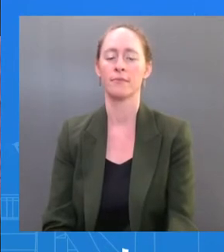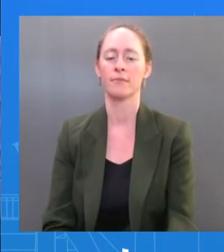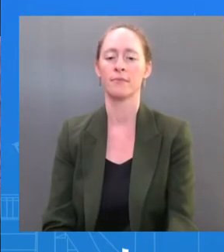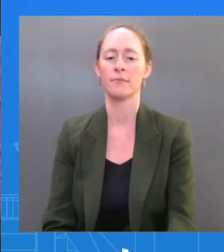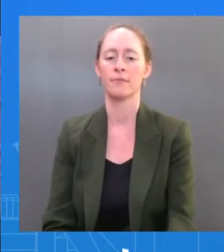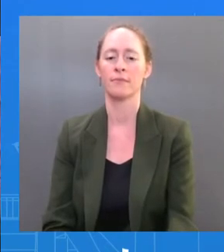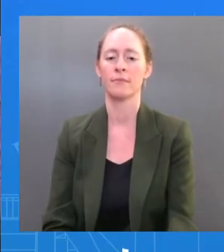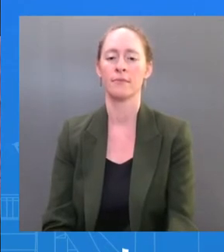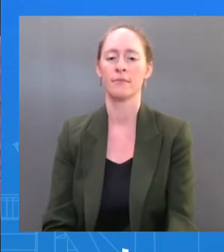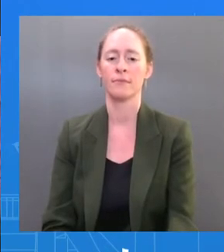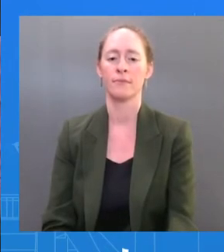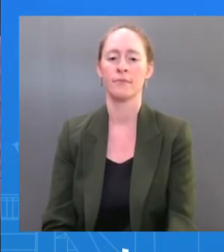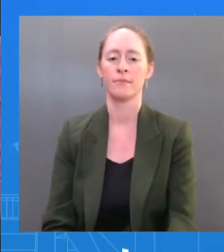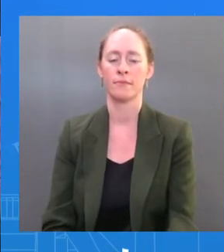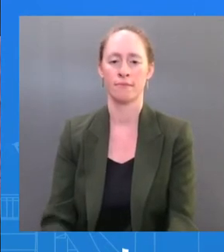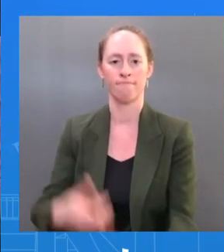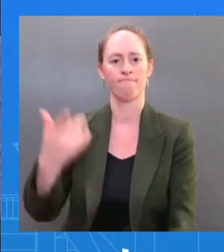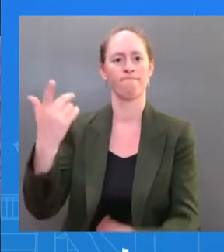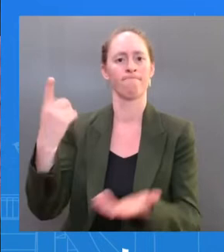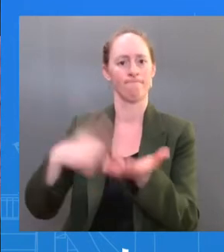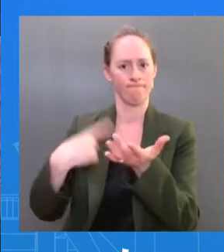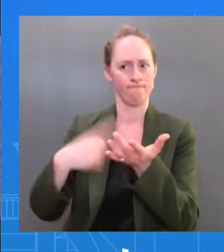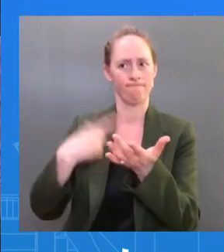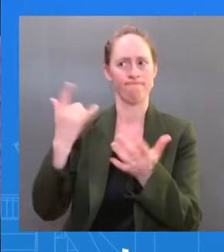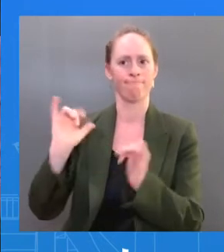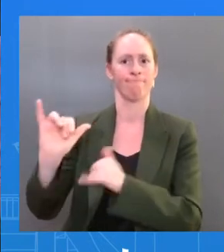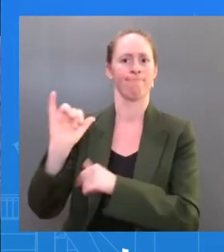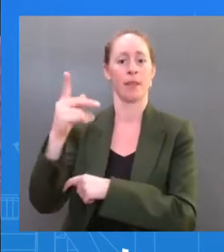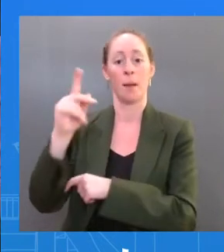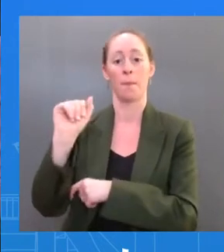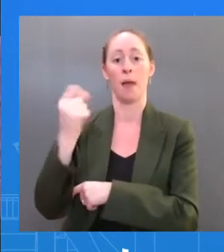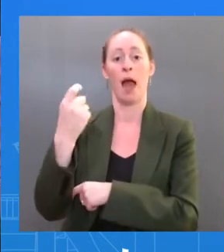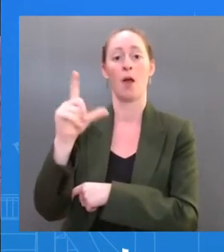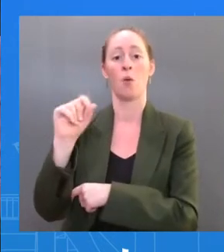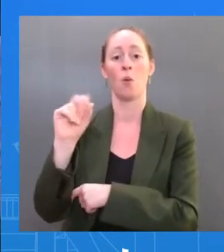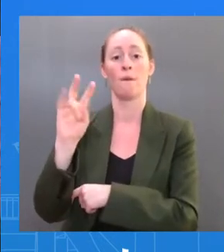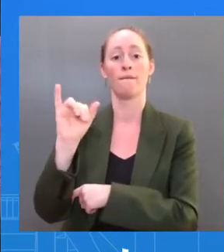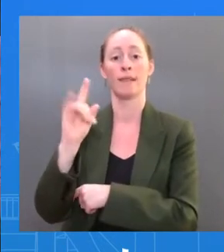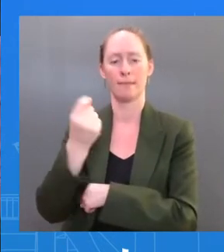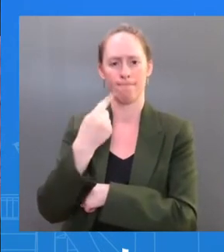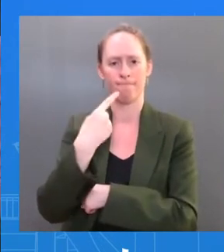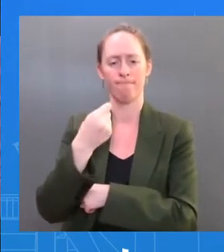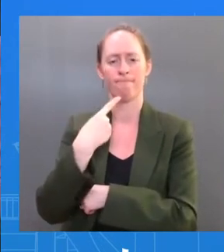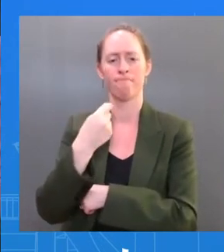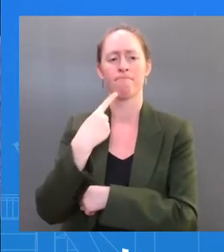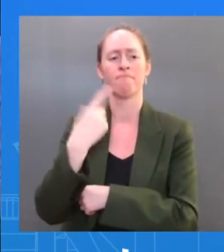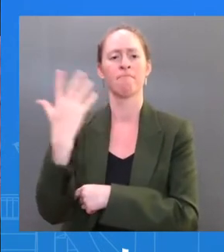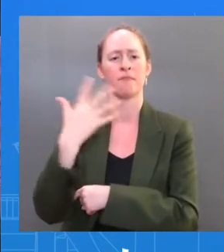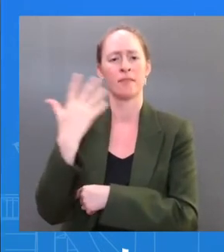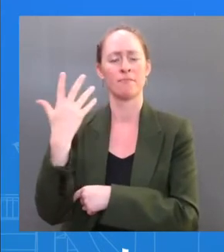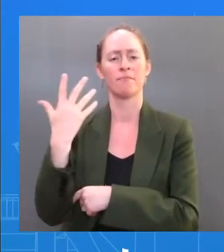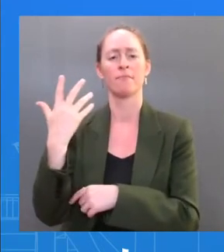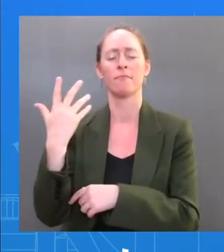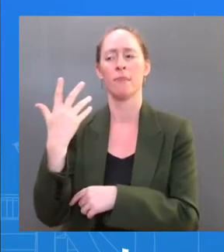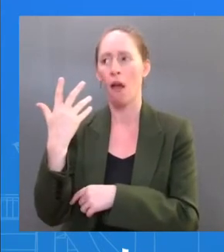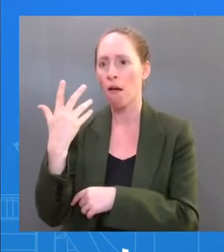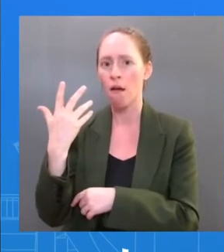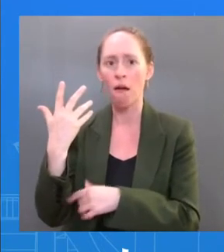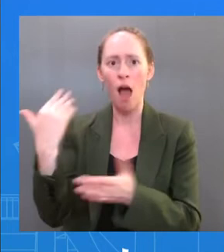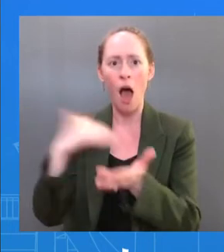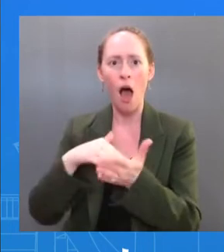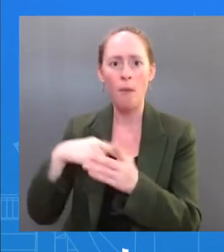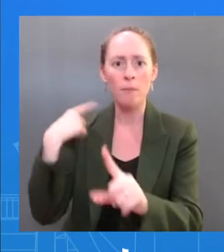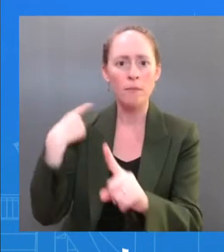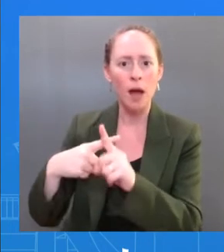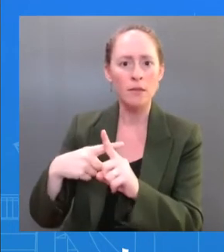and prevent that? And how concerned are you that could potentially hinder his return to the office? Dr. Jha a great question. So let me tell you what we know